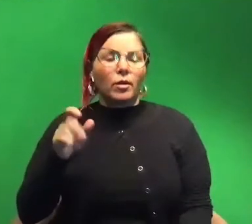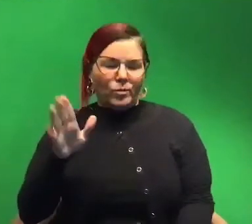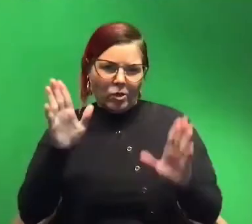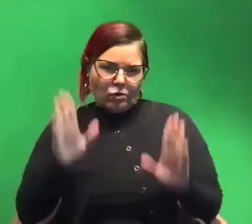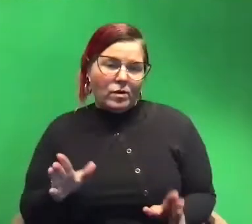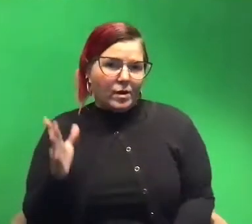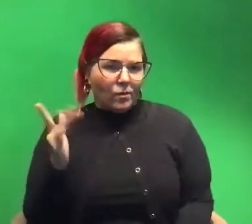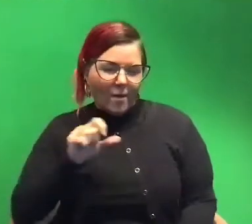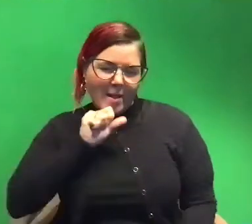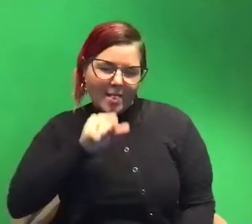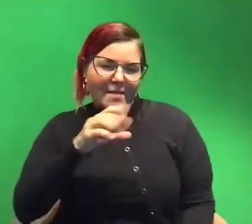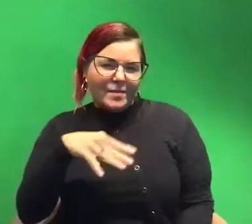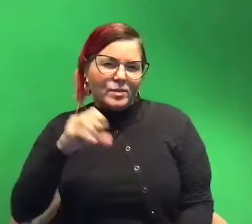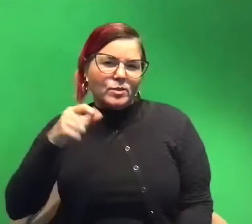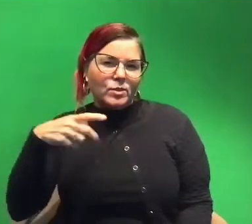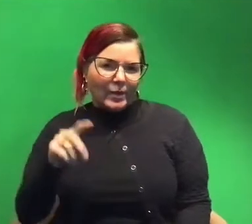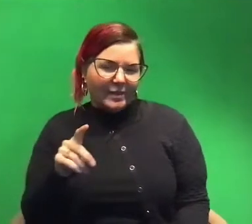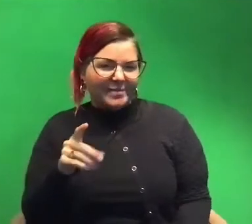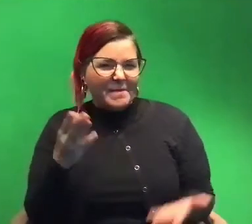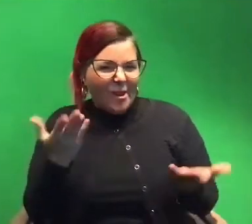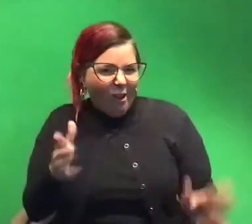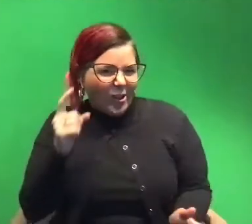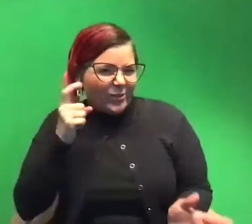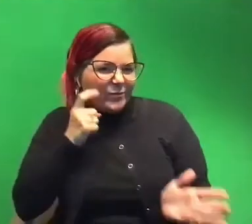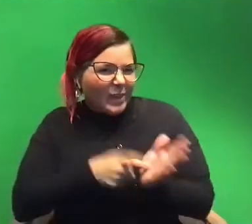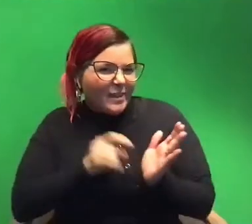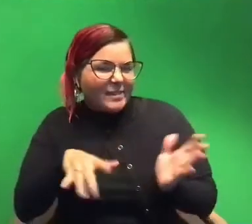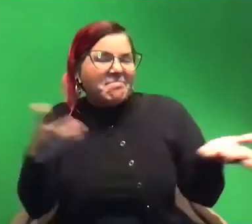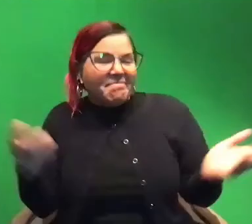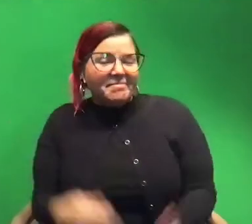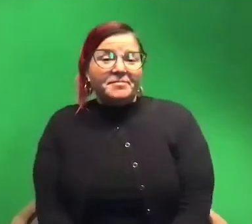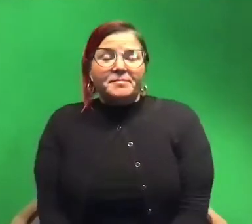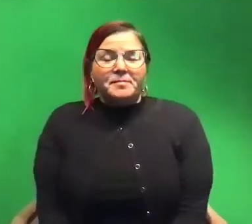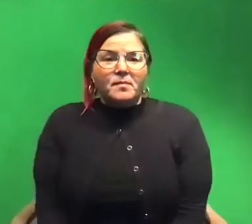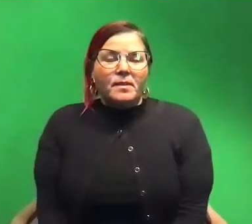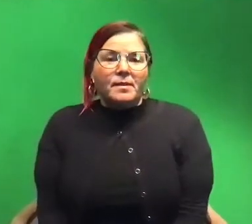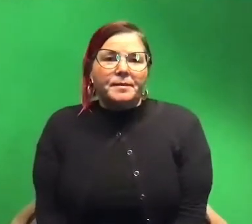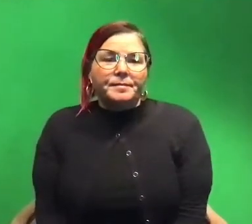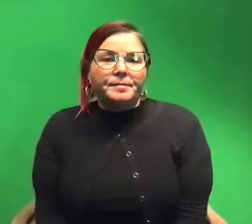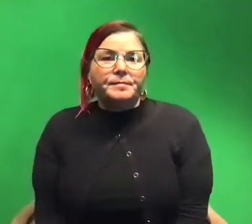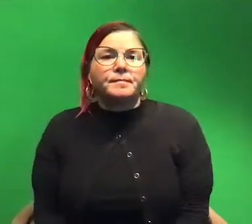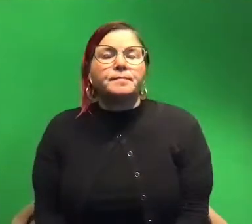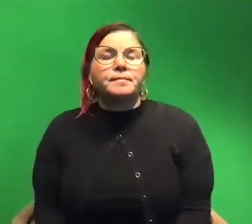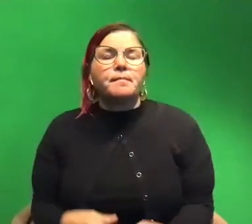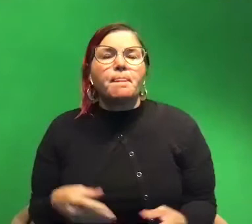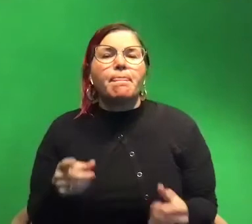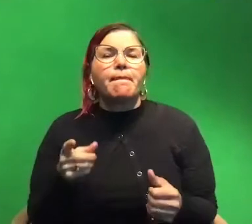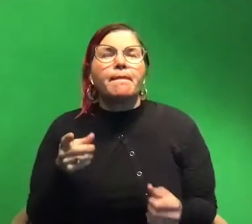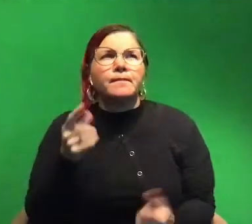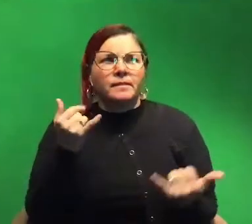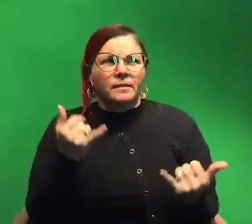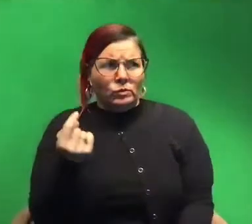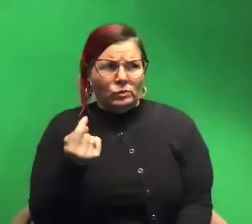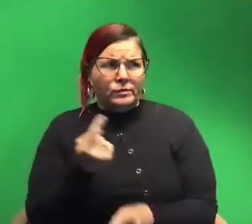we love squid, if you haven't realized that already. So housekeeping, what's today? Tuesday.